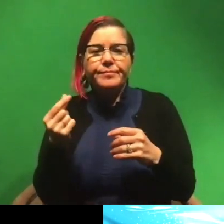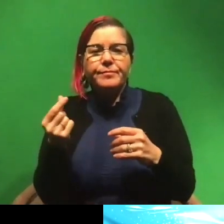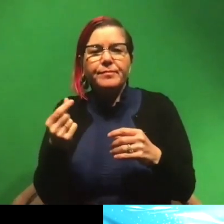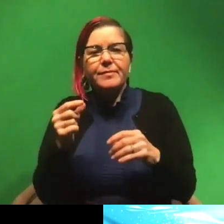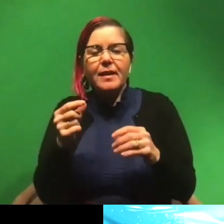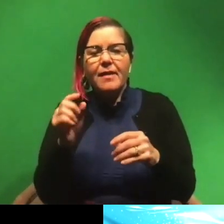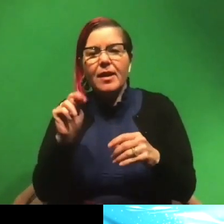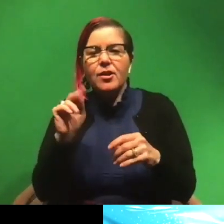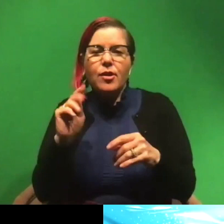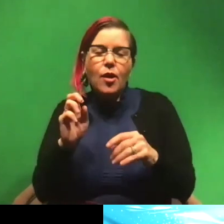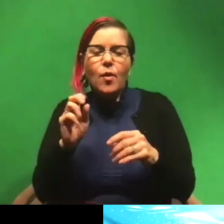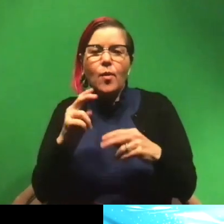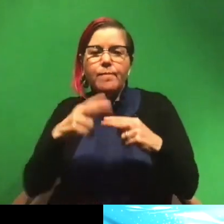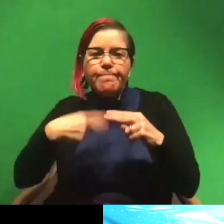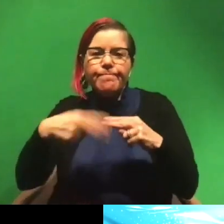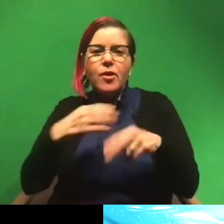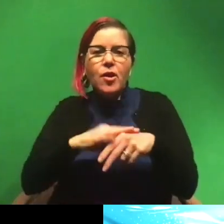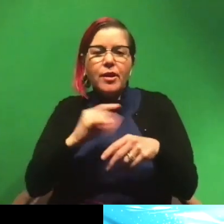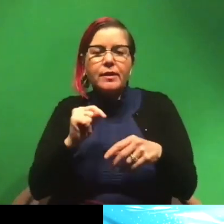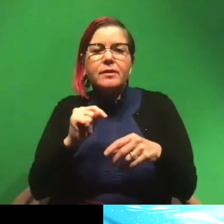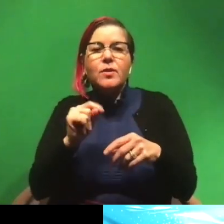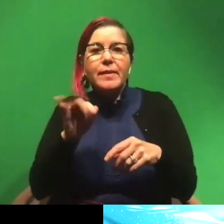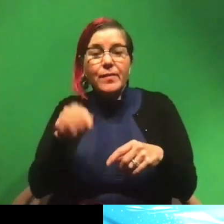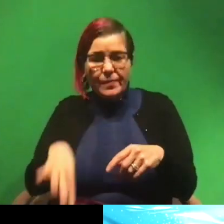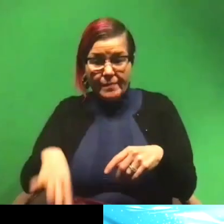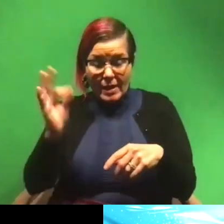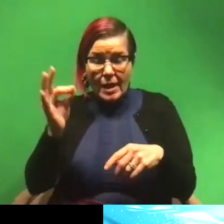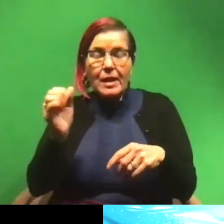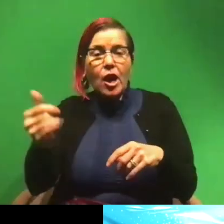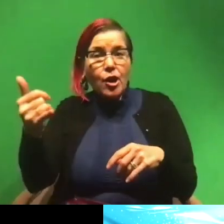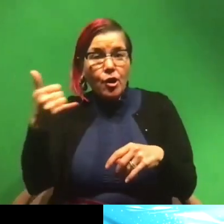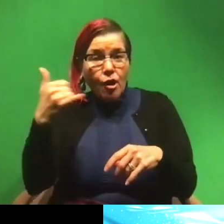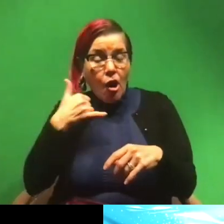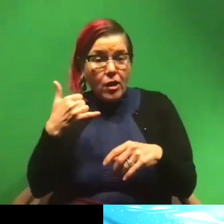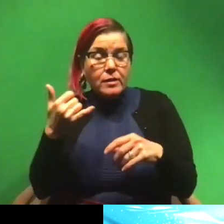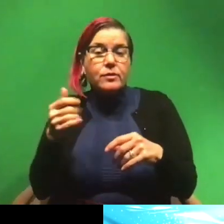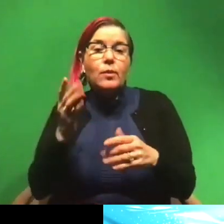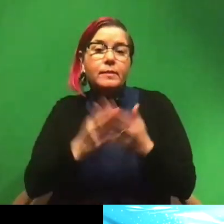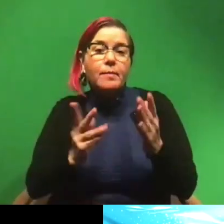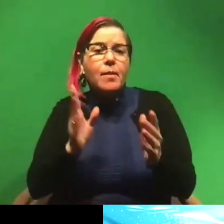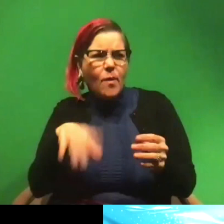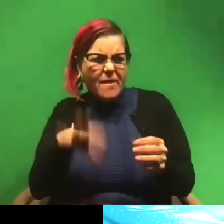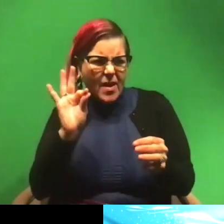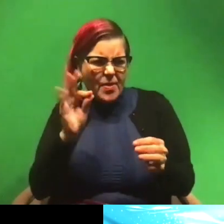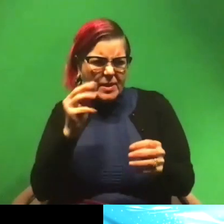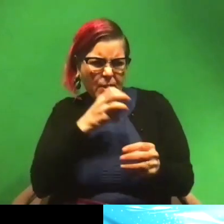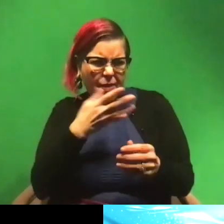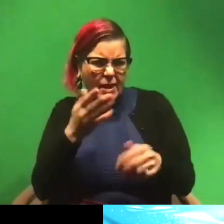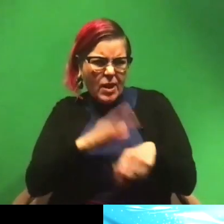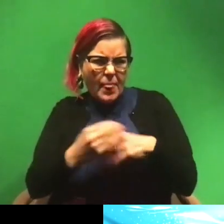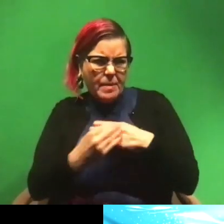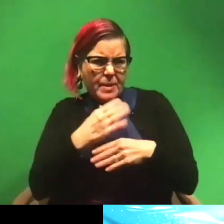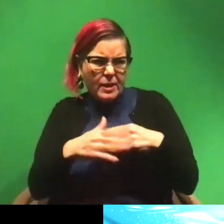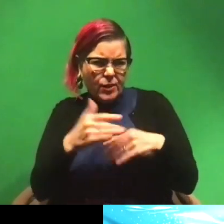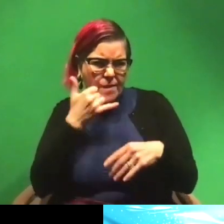note or whatever taped on it. So if someone finds that they can call us and so we've had some people like, Oh, I found this weird thing on the beach. has